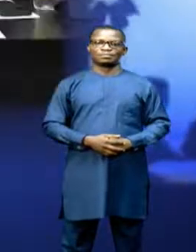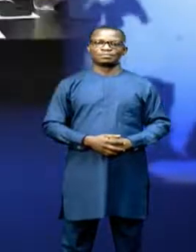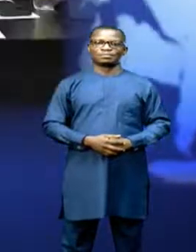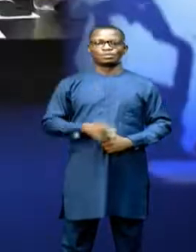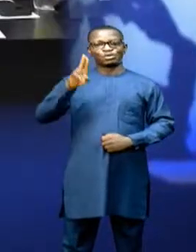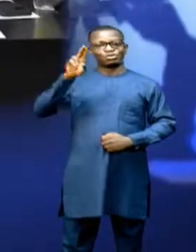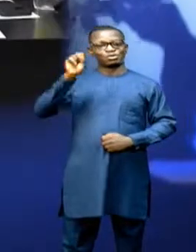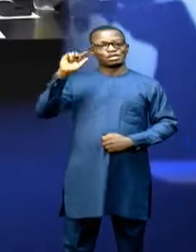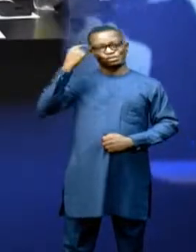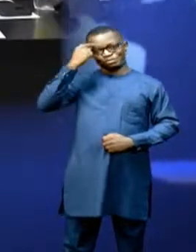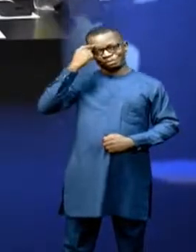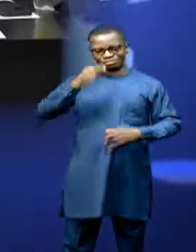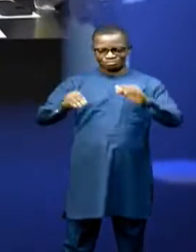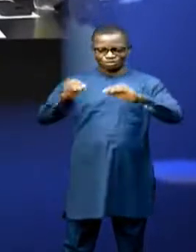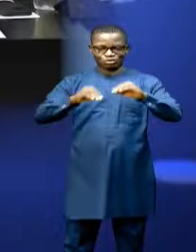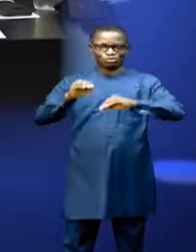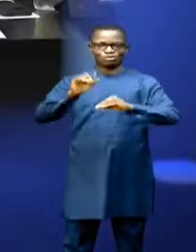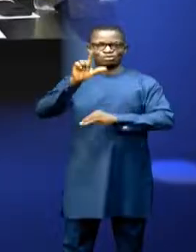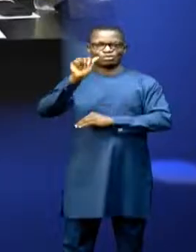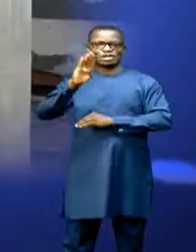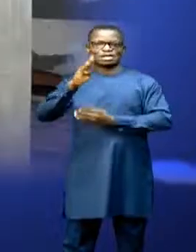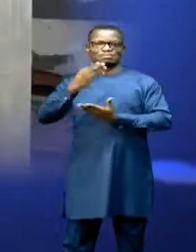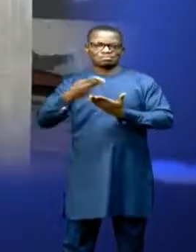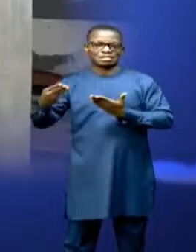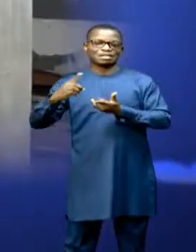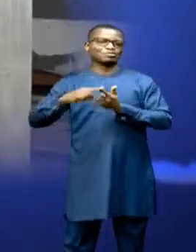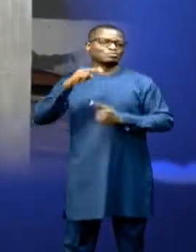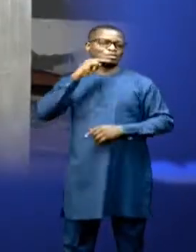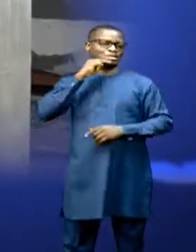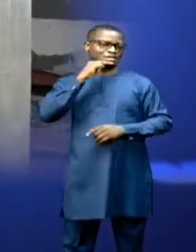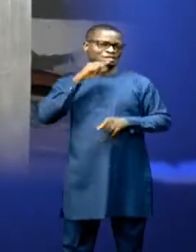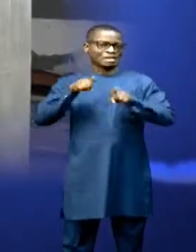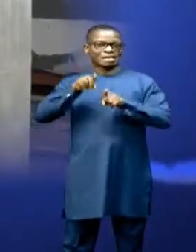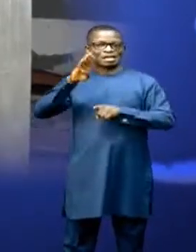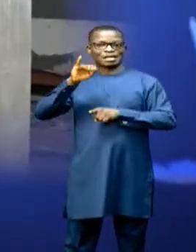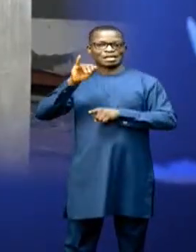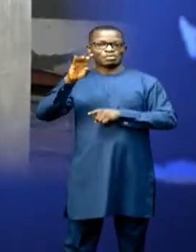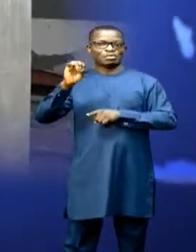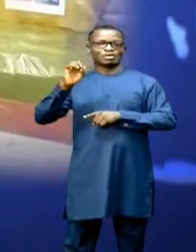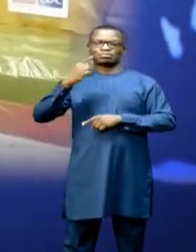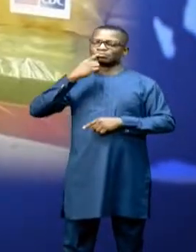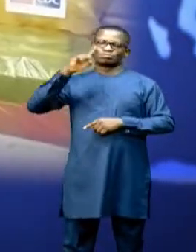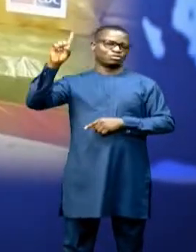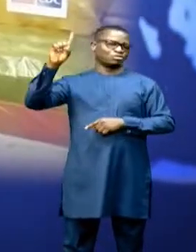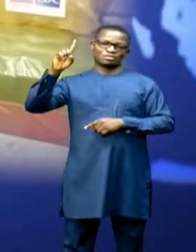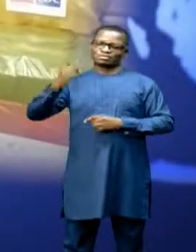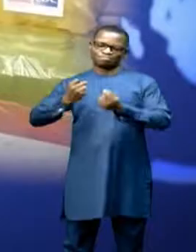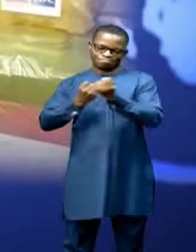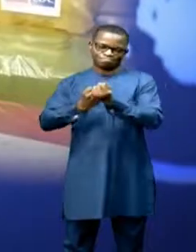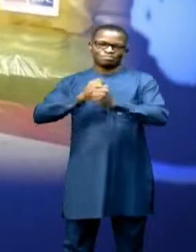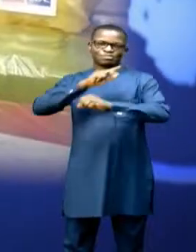U.S. government donates laboratory supplies to Nigeria as Joe Biden vows to deepen the Philippines